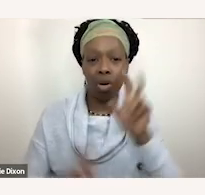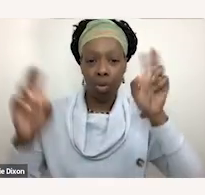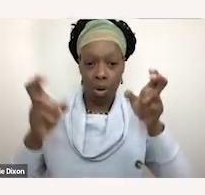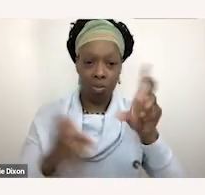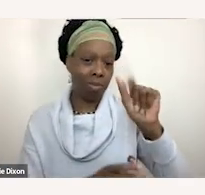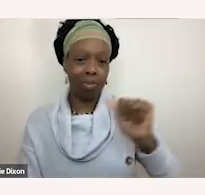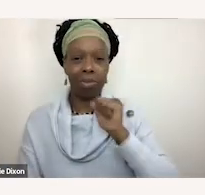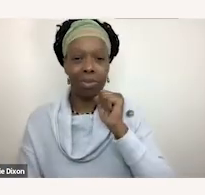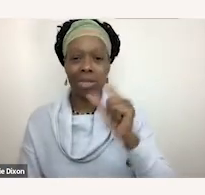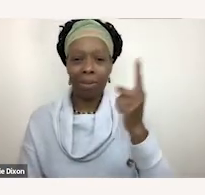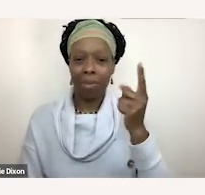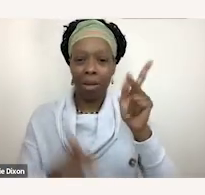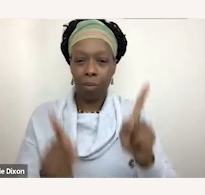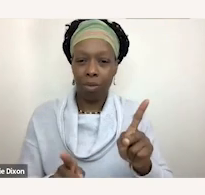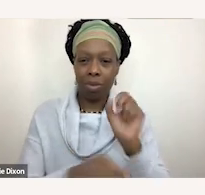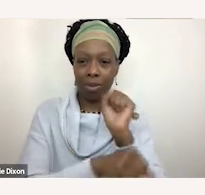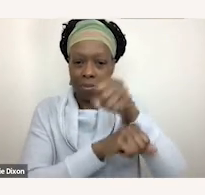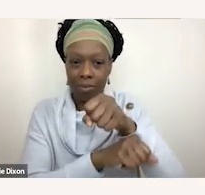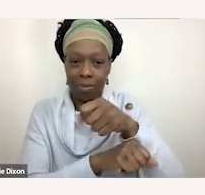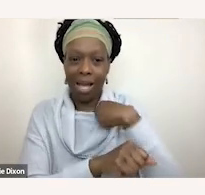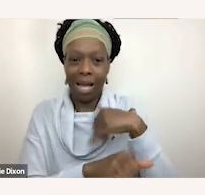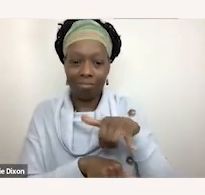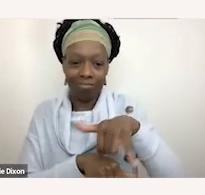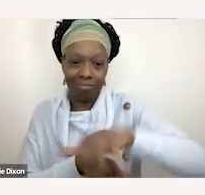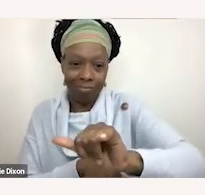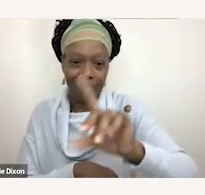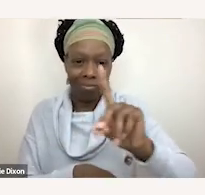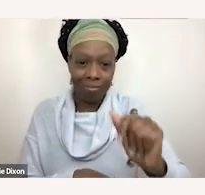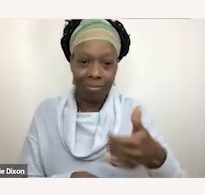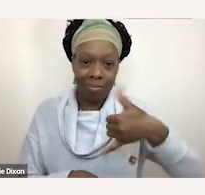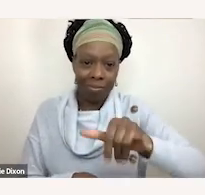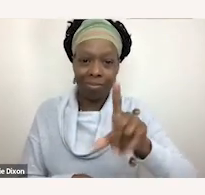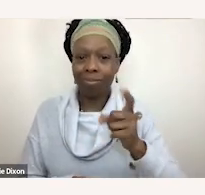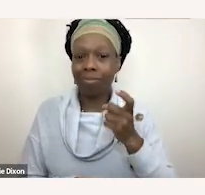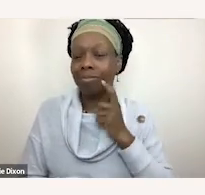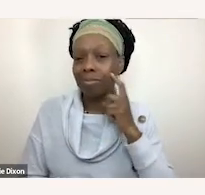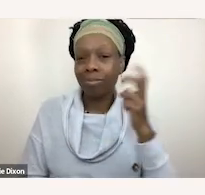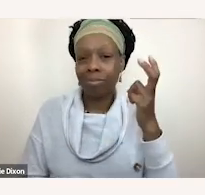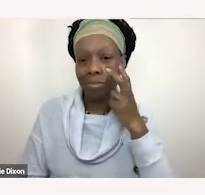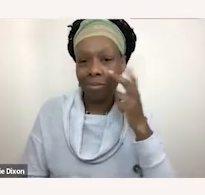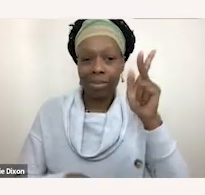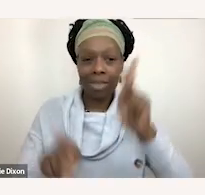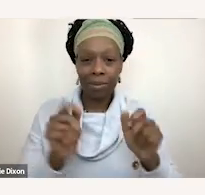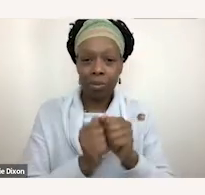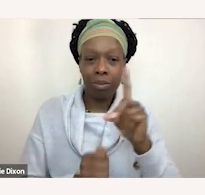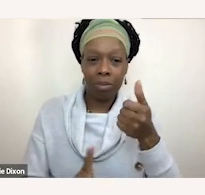individual overcomes. I'm still disabled. I'm still deaf-blind. People with disabilities are successful when we develop alternative techniques